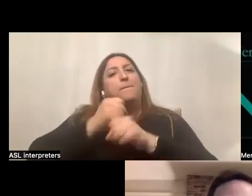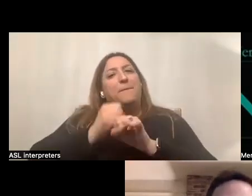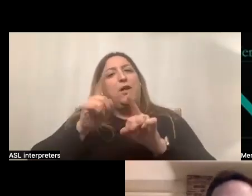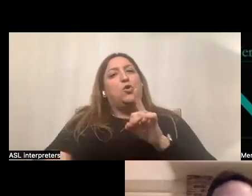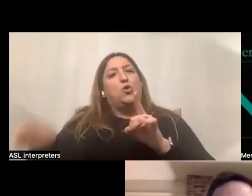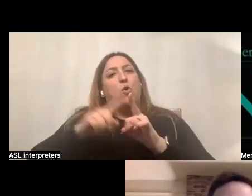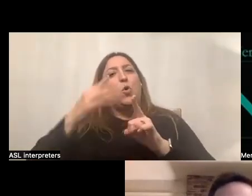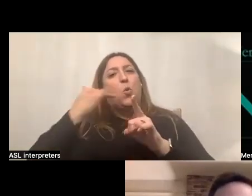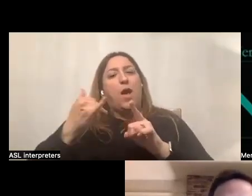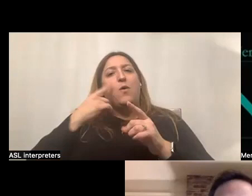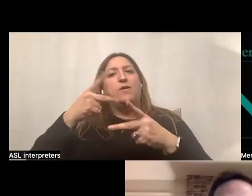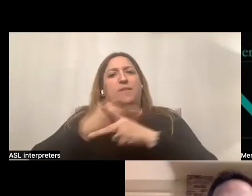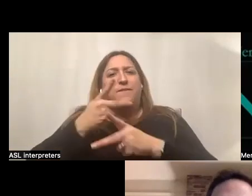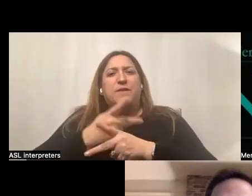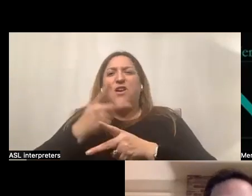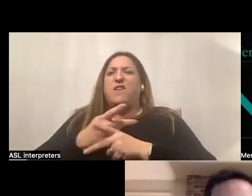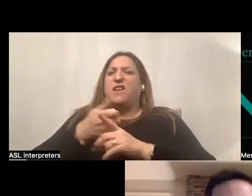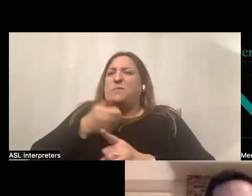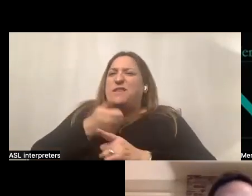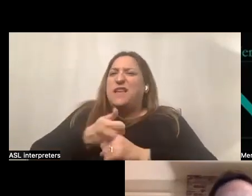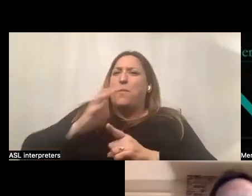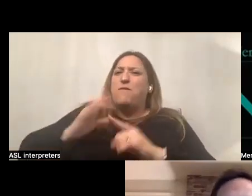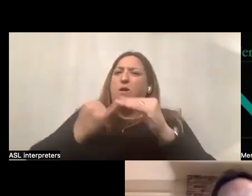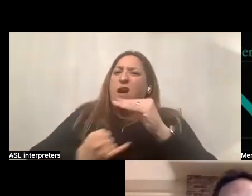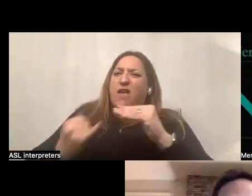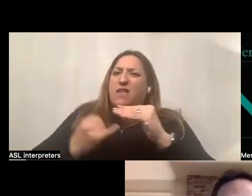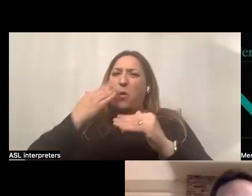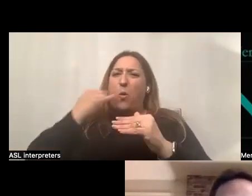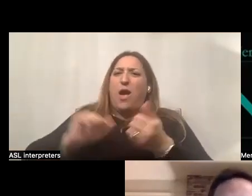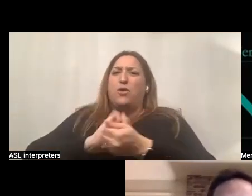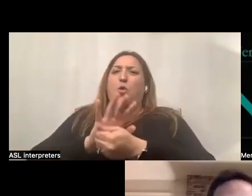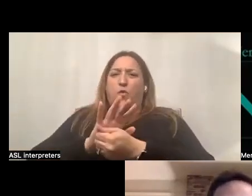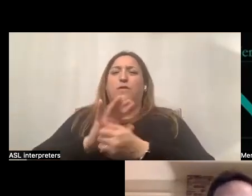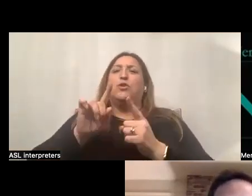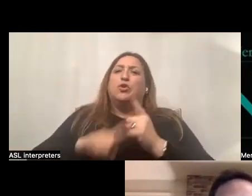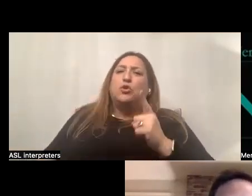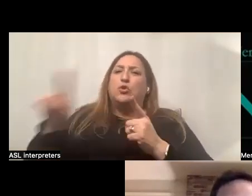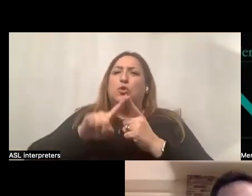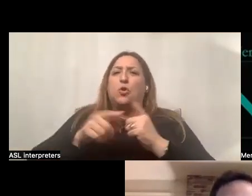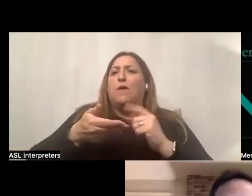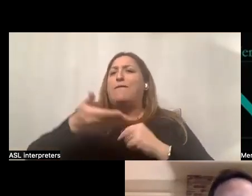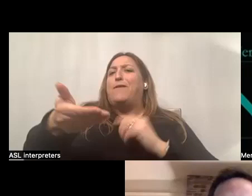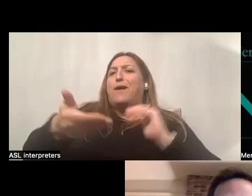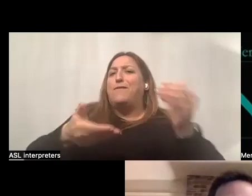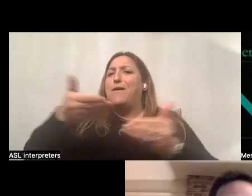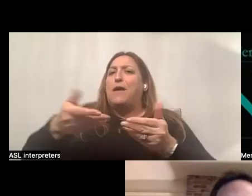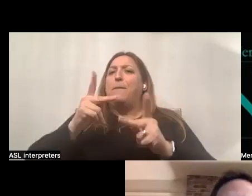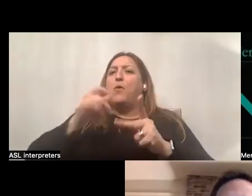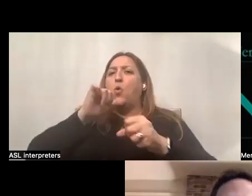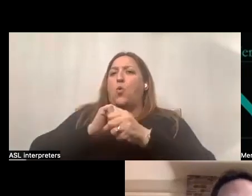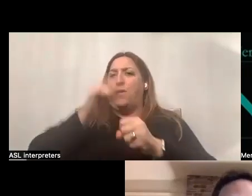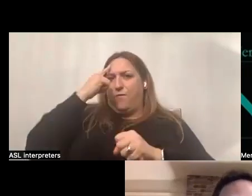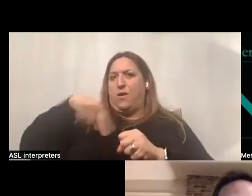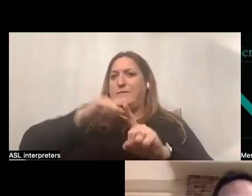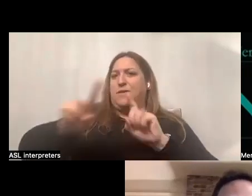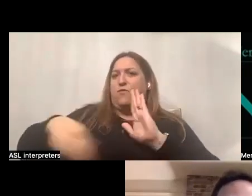through some things that made him feel isolated because of COVID. His circle began with buying mostly people who worked for him in different roles. The